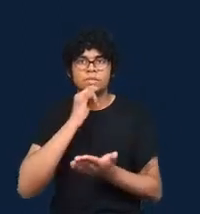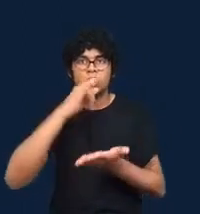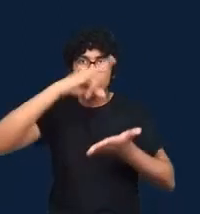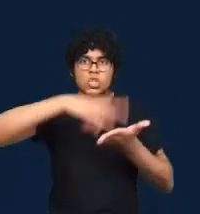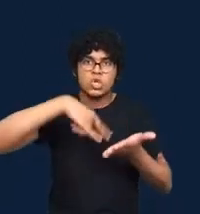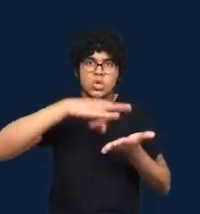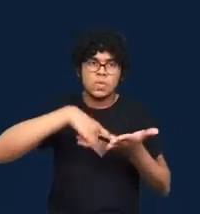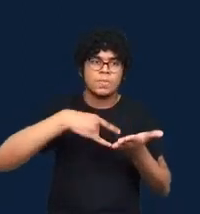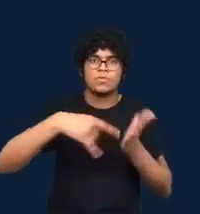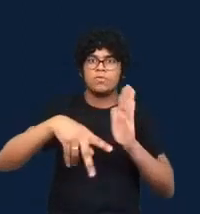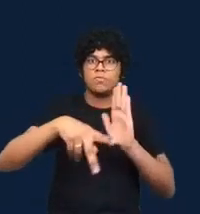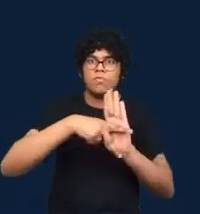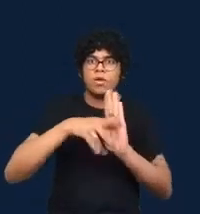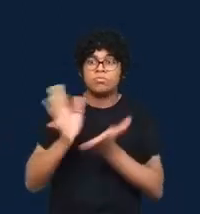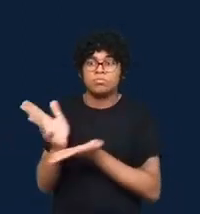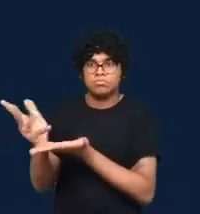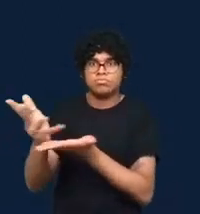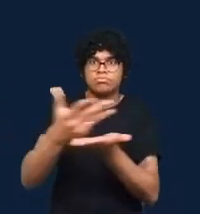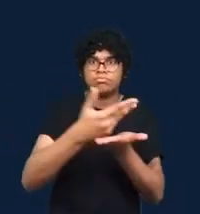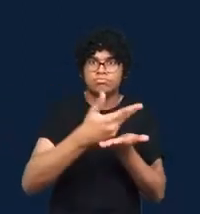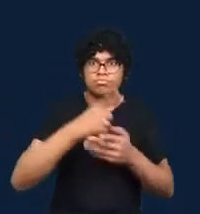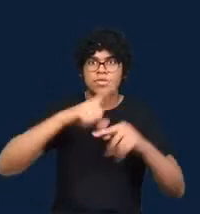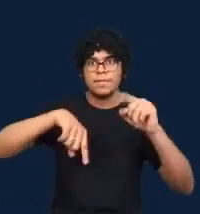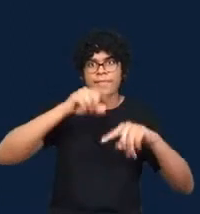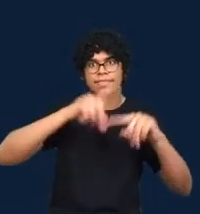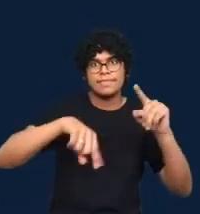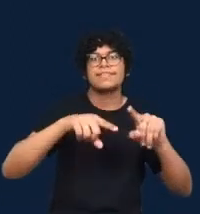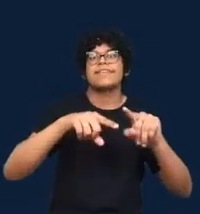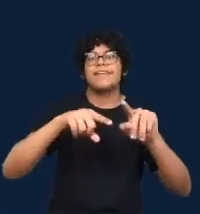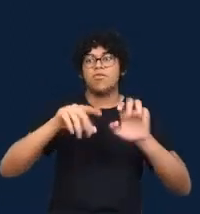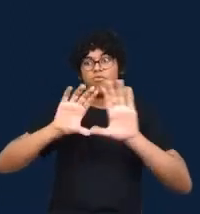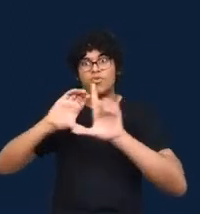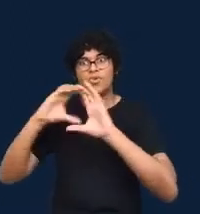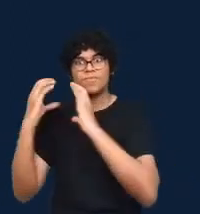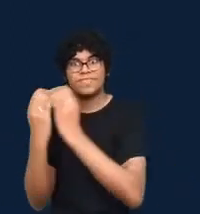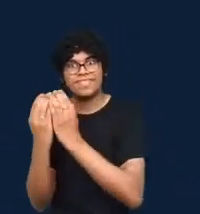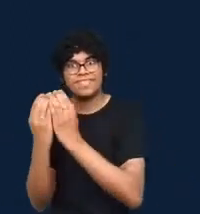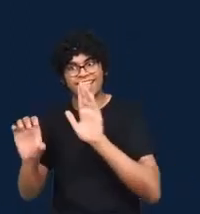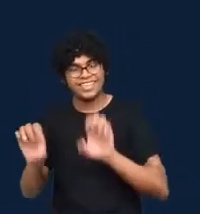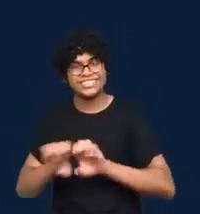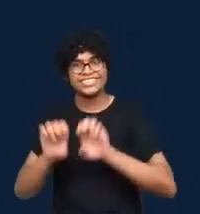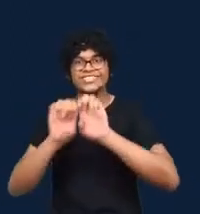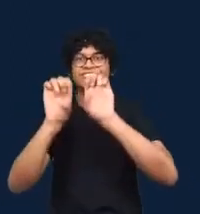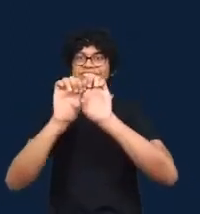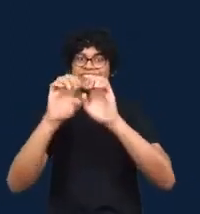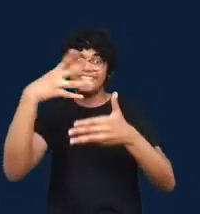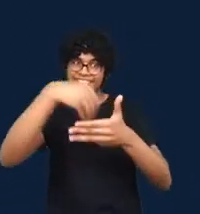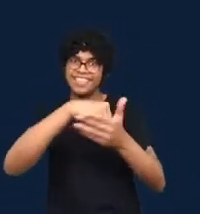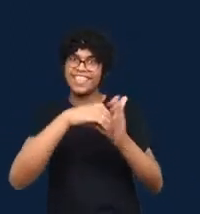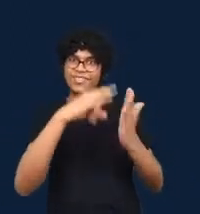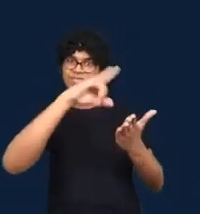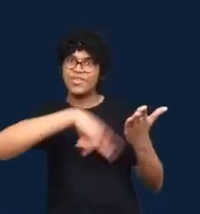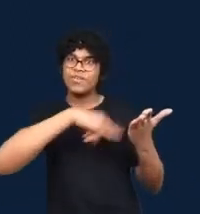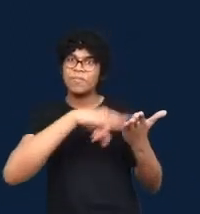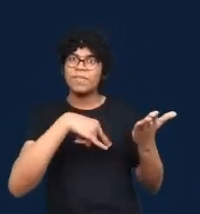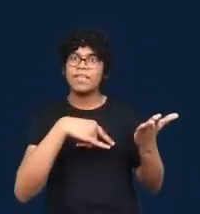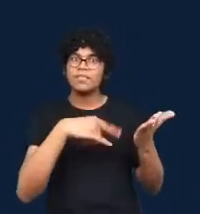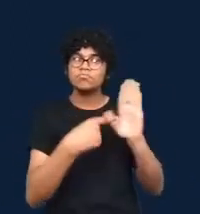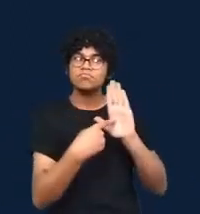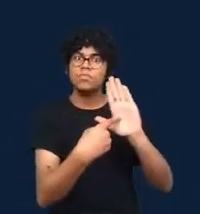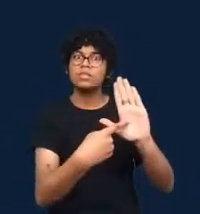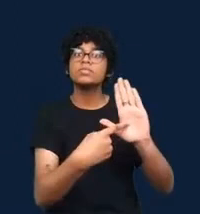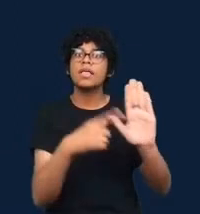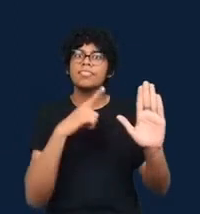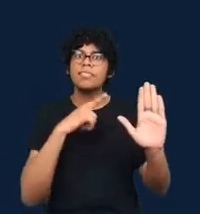infrastructures to generate different ways of knowing, narrating and seeing the world at different scales